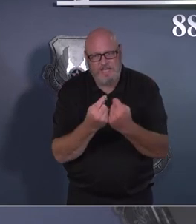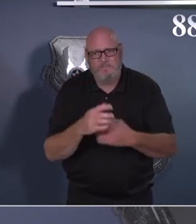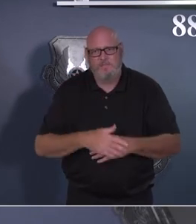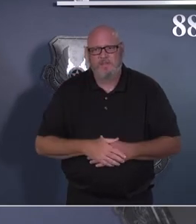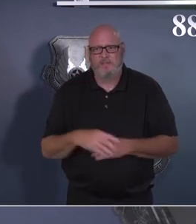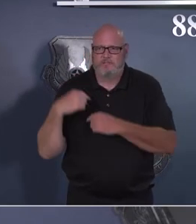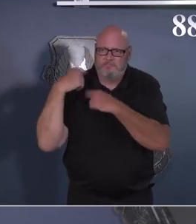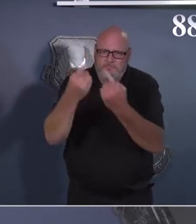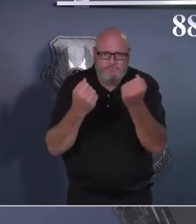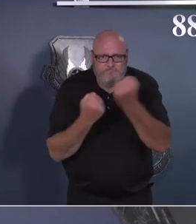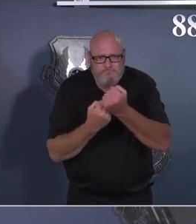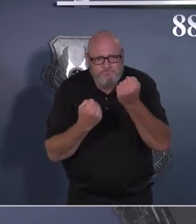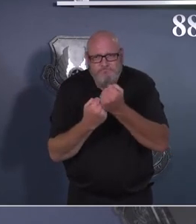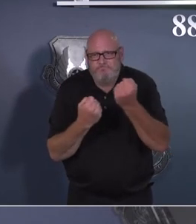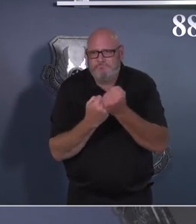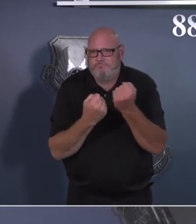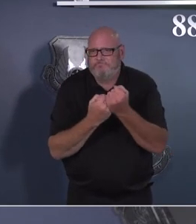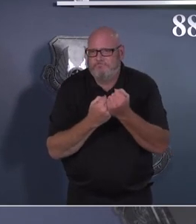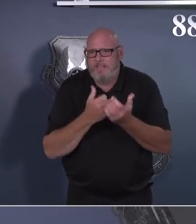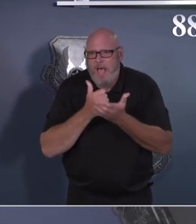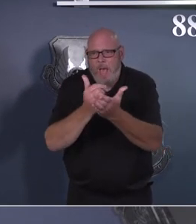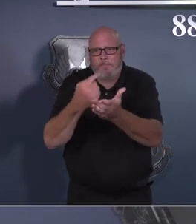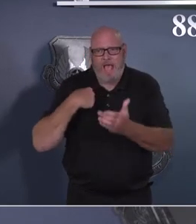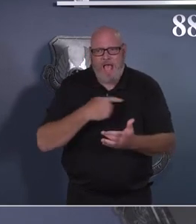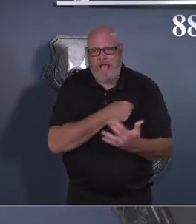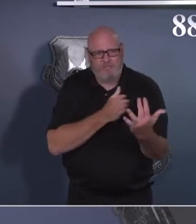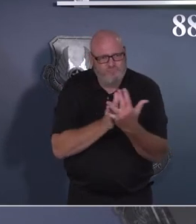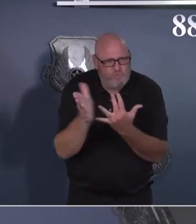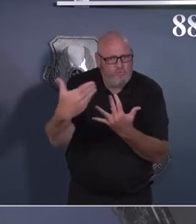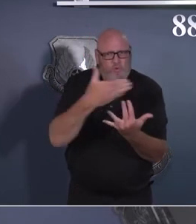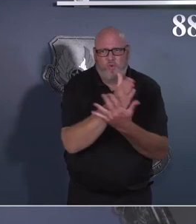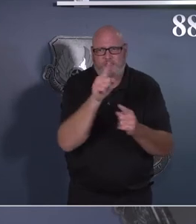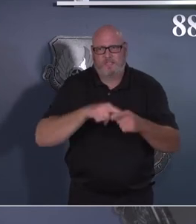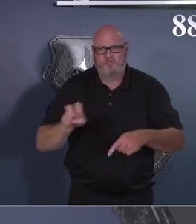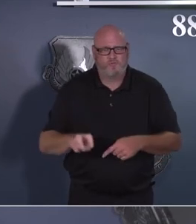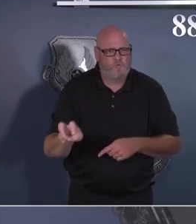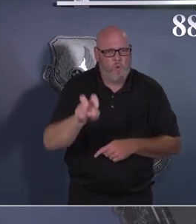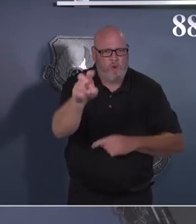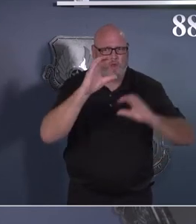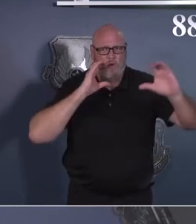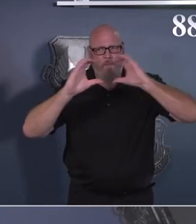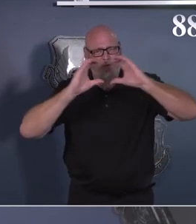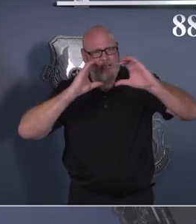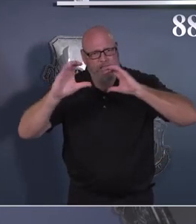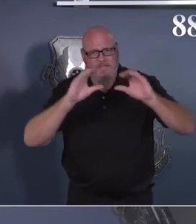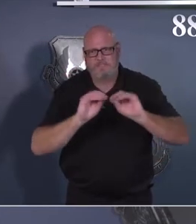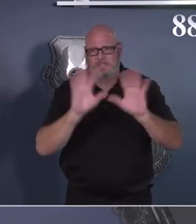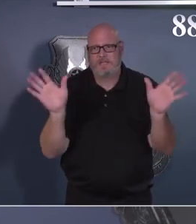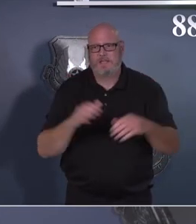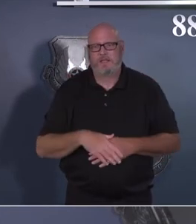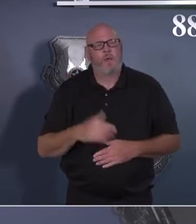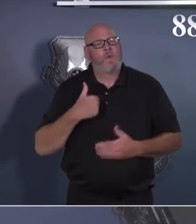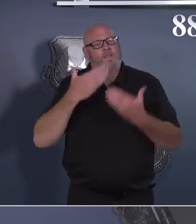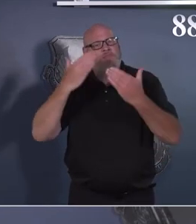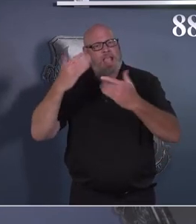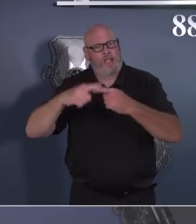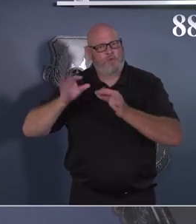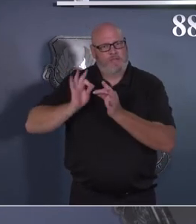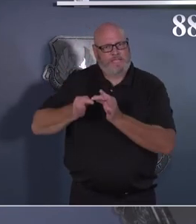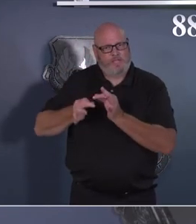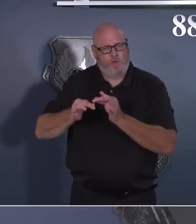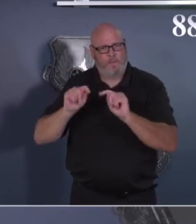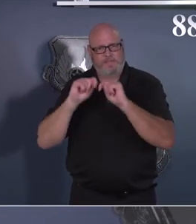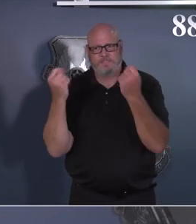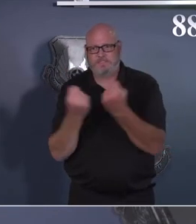transparency to get good comms and information out to you. And I appreciate our sign language team, who is always the hardest working